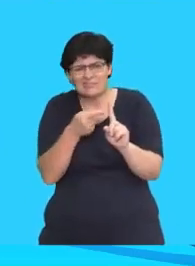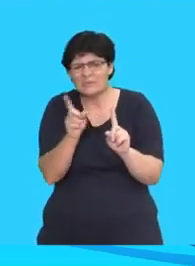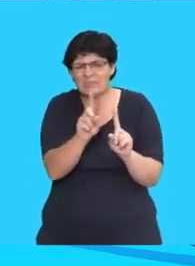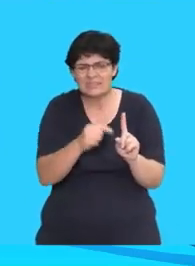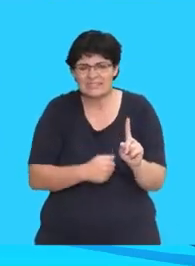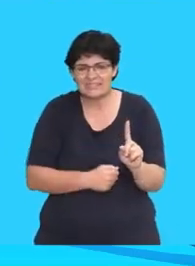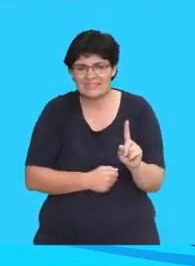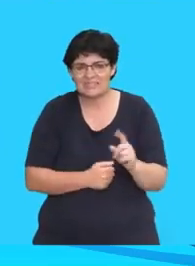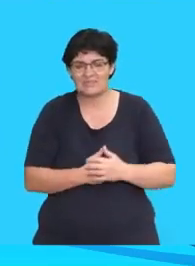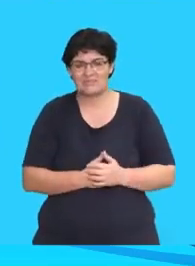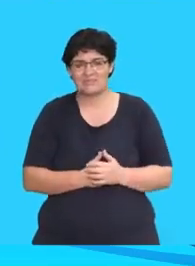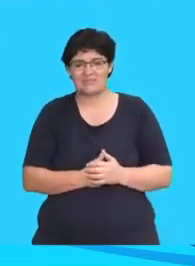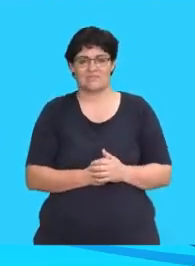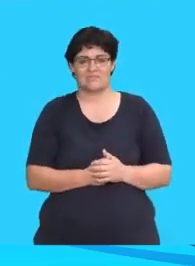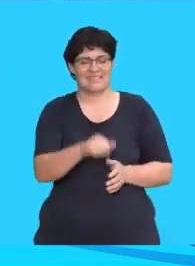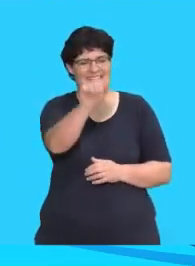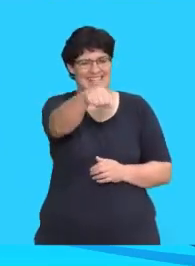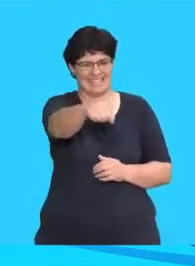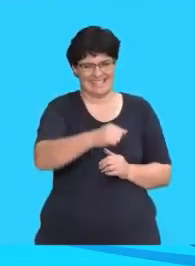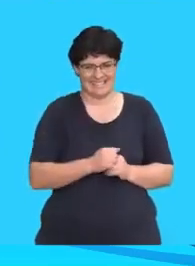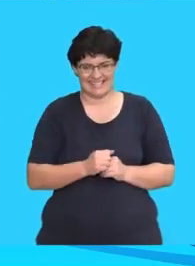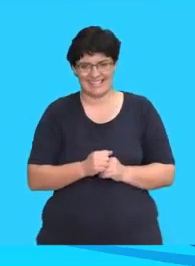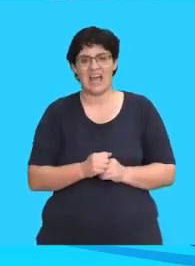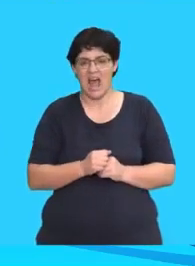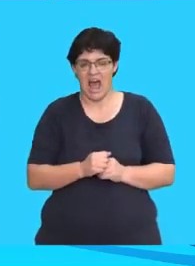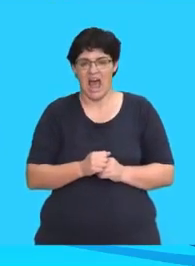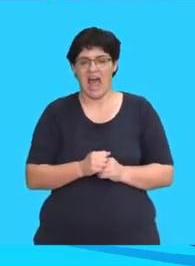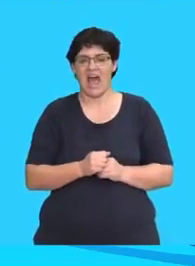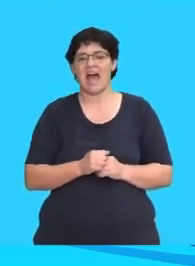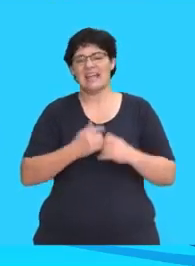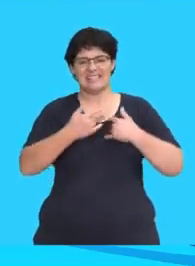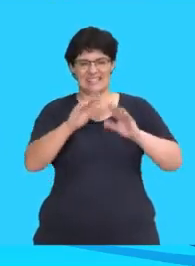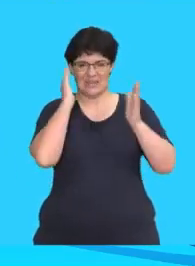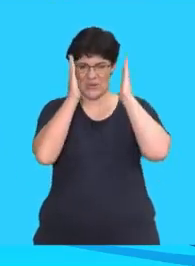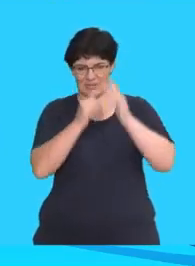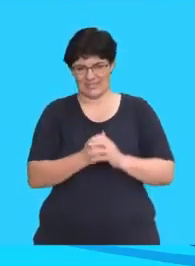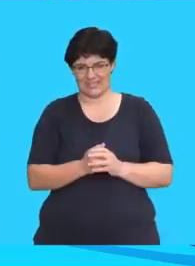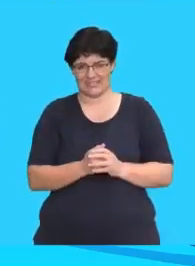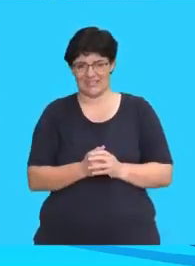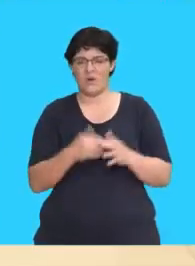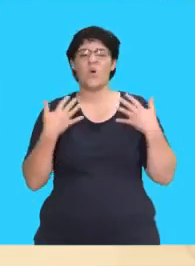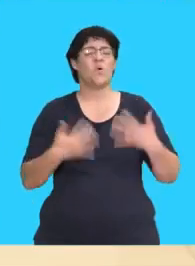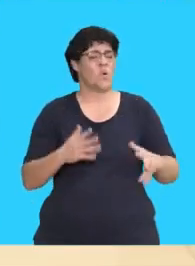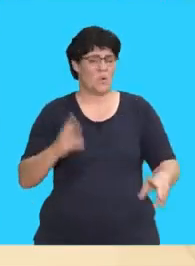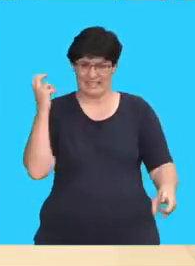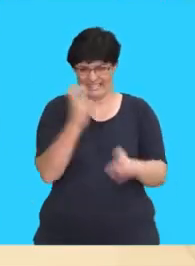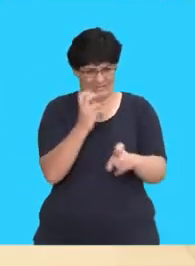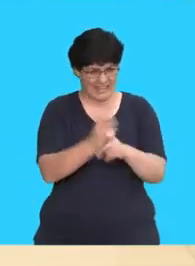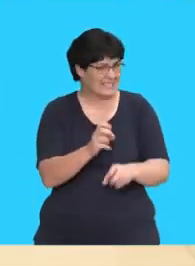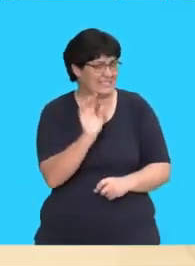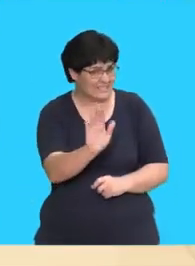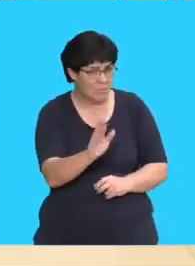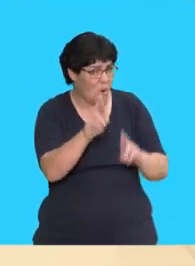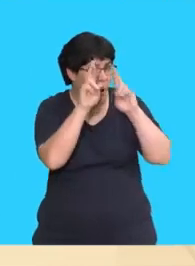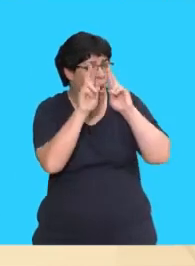A seahorse! Yes! A seahorse! This is a very difficult